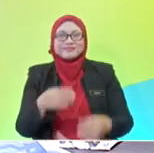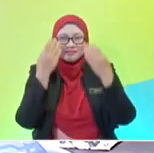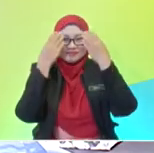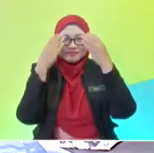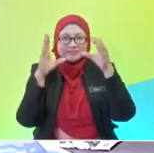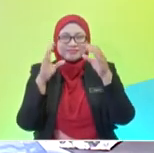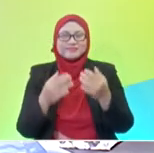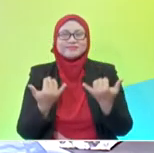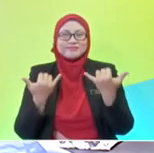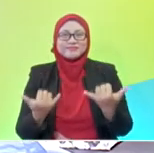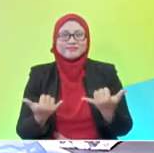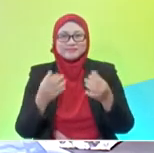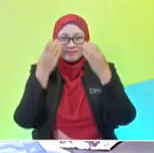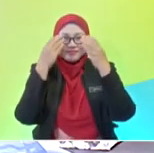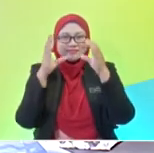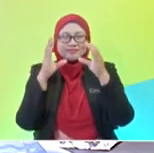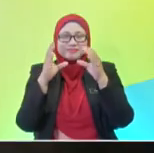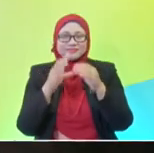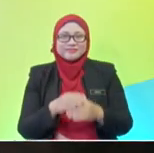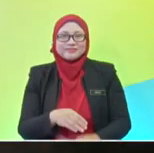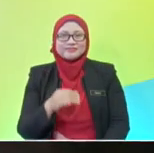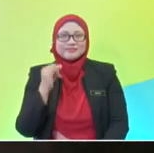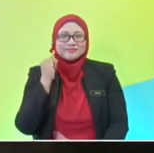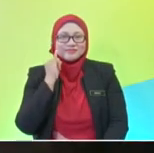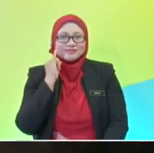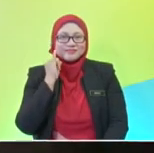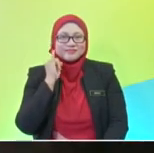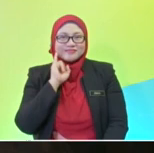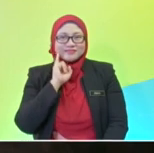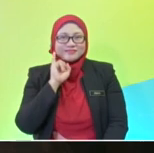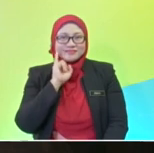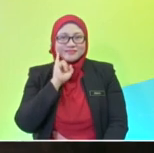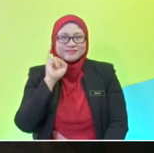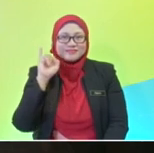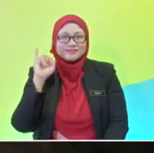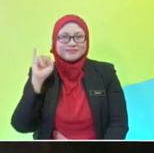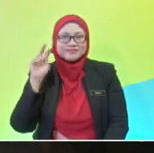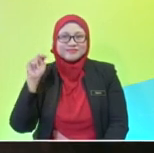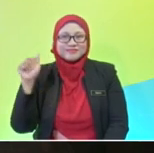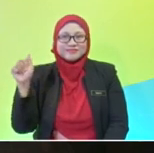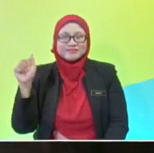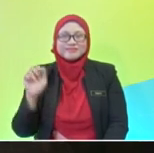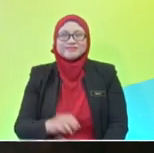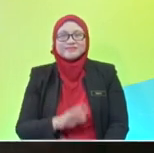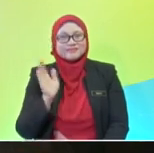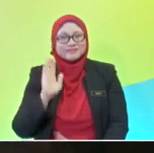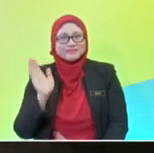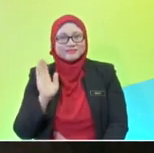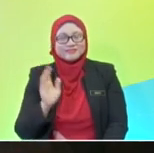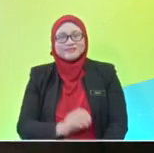is with me, Madam Ina. Hi, Assalamualaikum, Madam Ina. Assalamualaikum. Hi everyone. How are you feeling? Thank you.